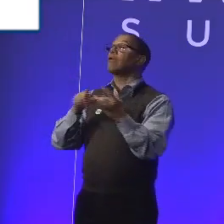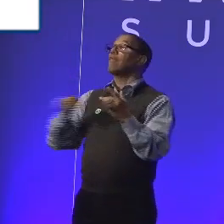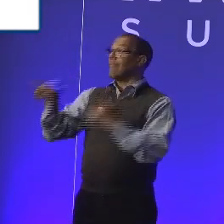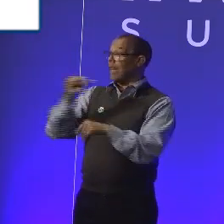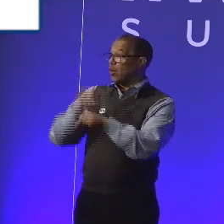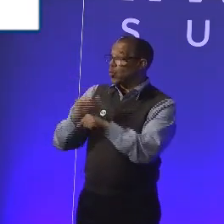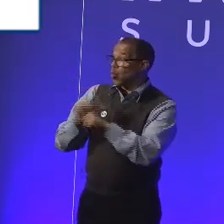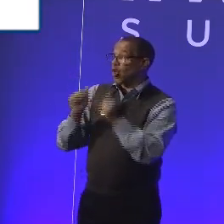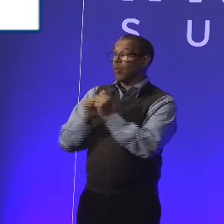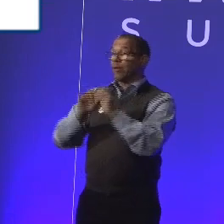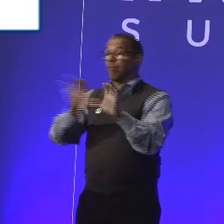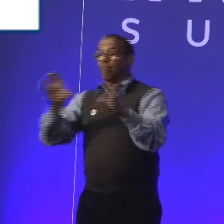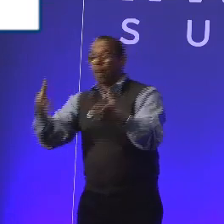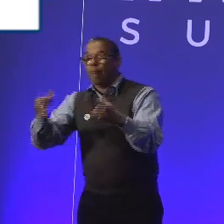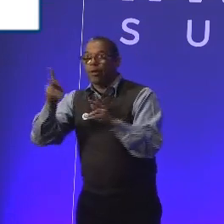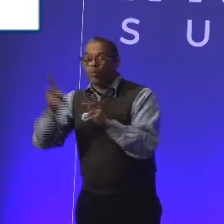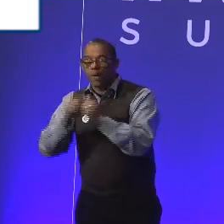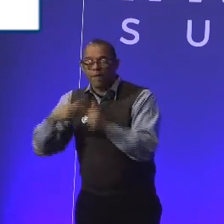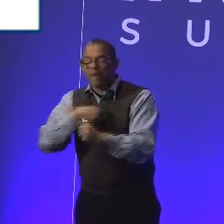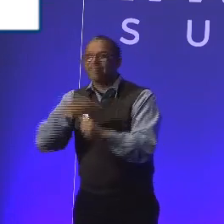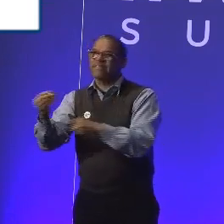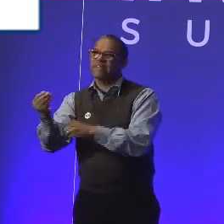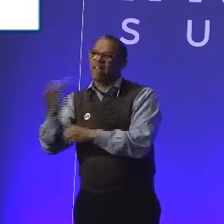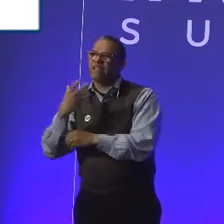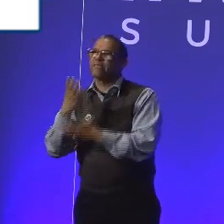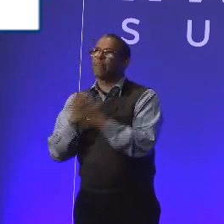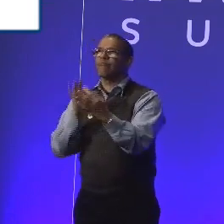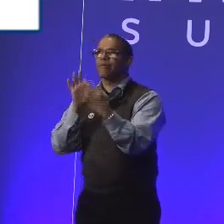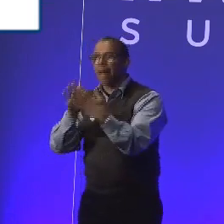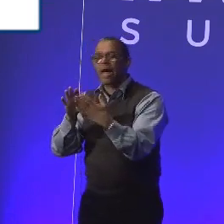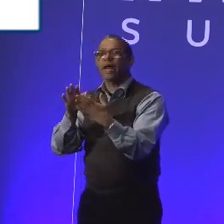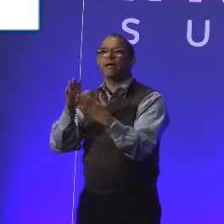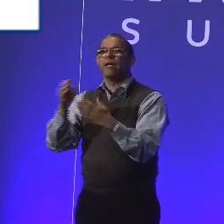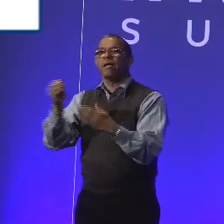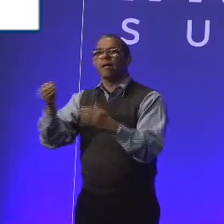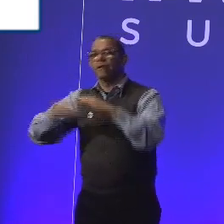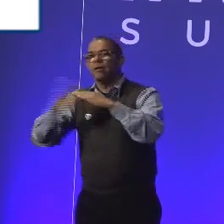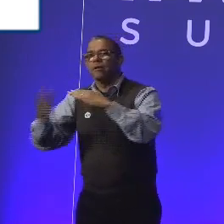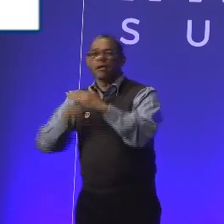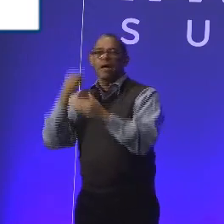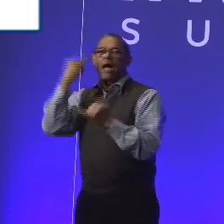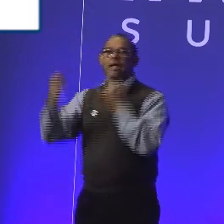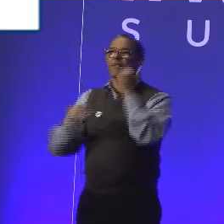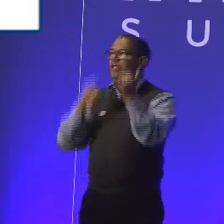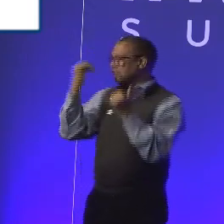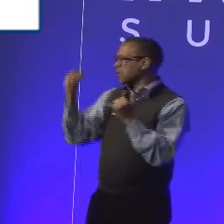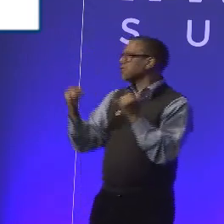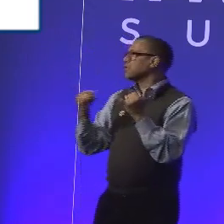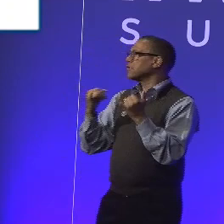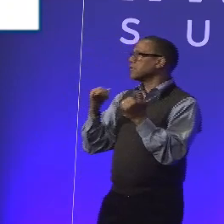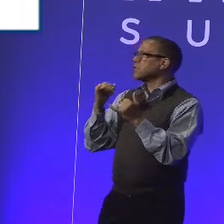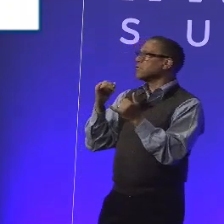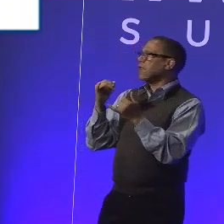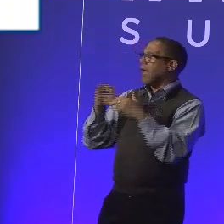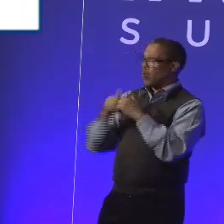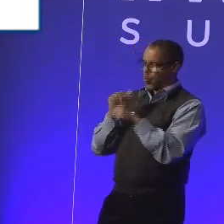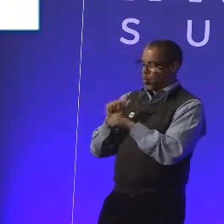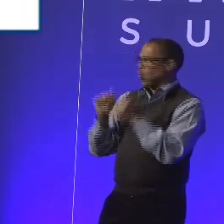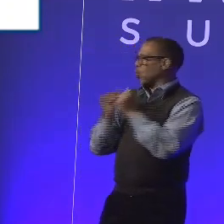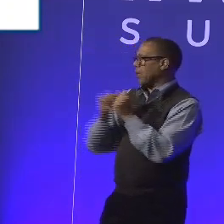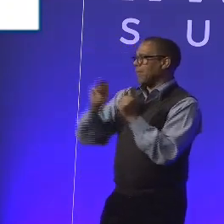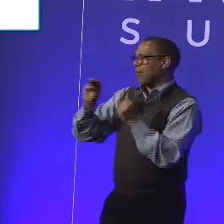us, they gave us some great feedback, they gave us some great ideas. And collectively, we worked with Microsoft to actually